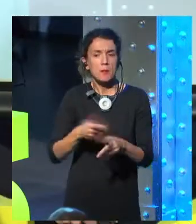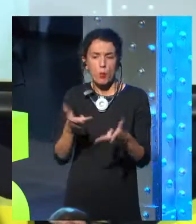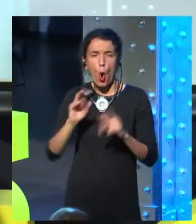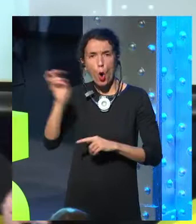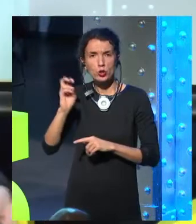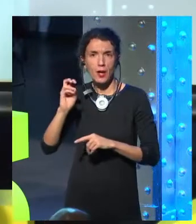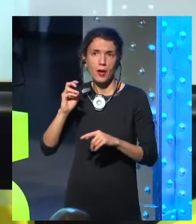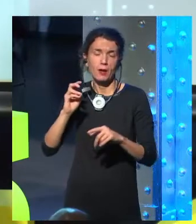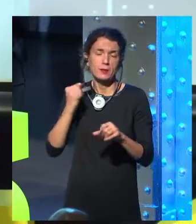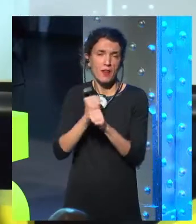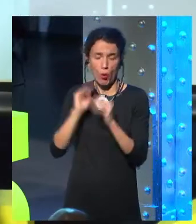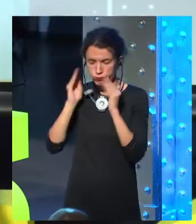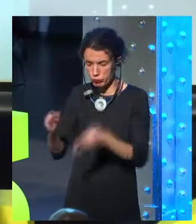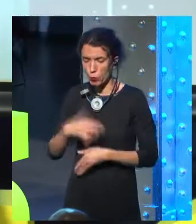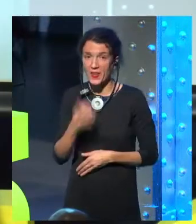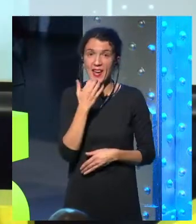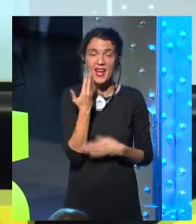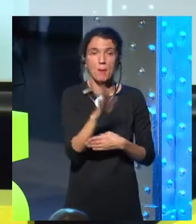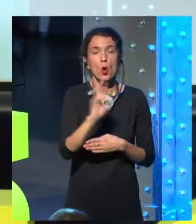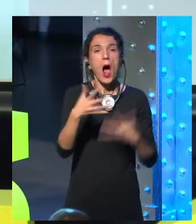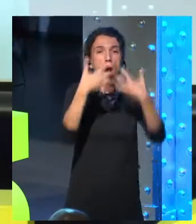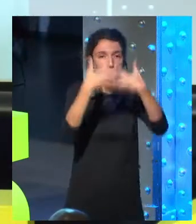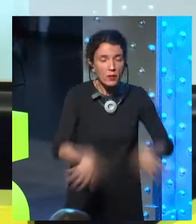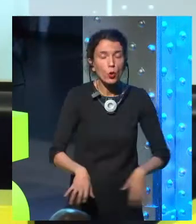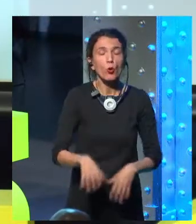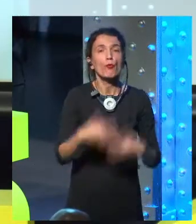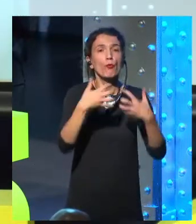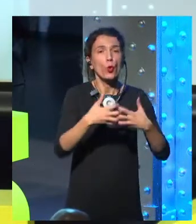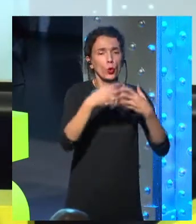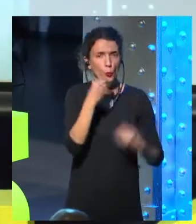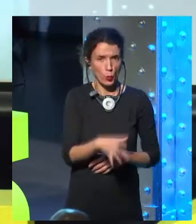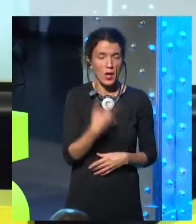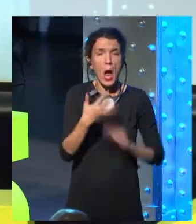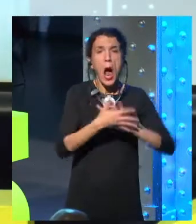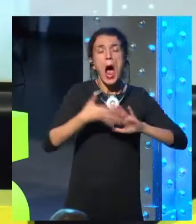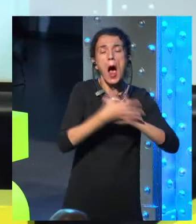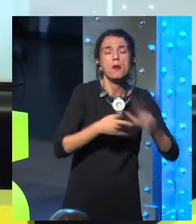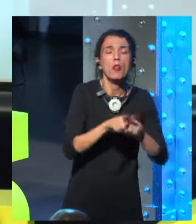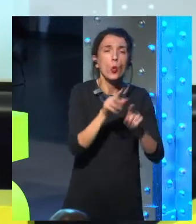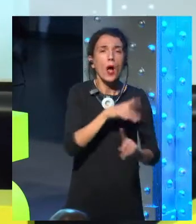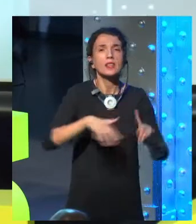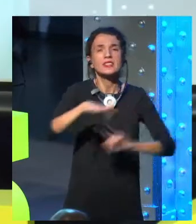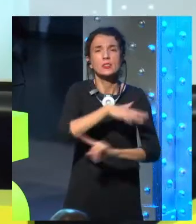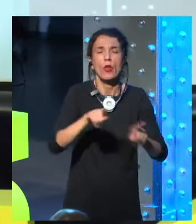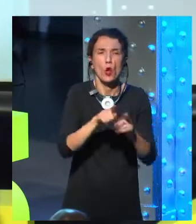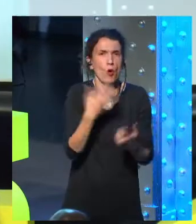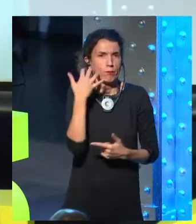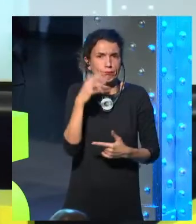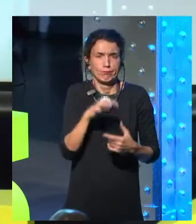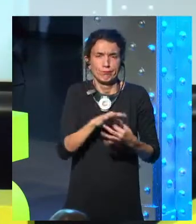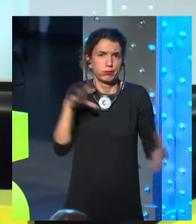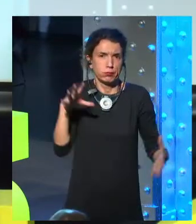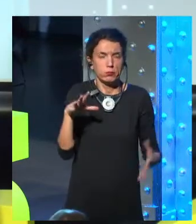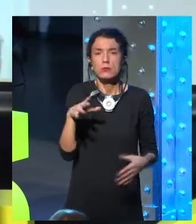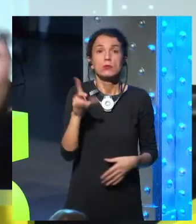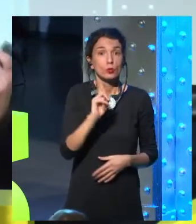It's not the dystopian scenario. It's this very simple feedback loops. We've lost the idea of cybernetics and